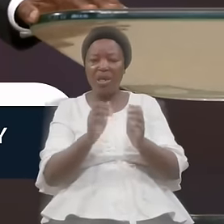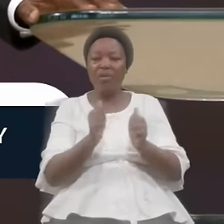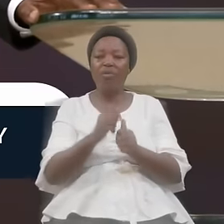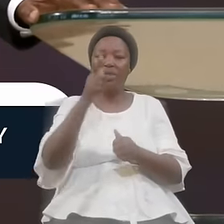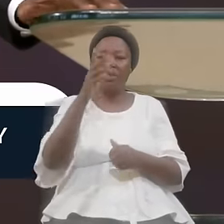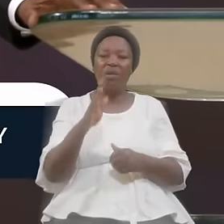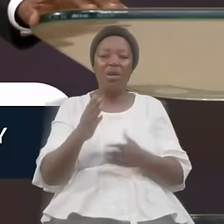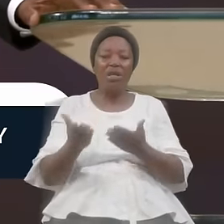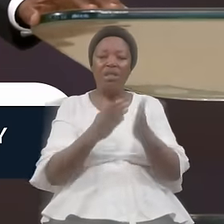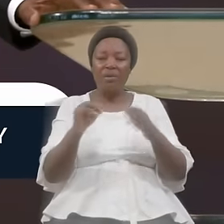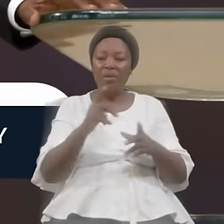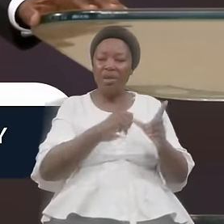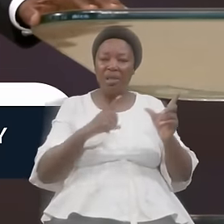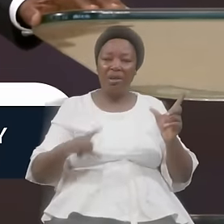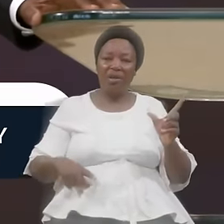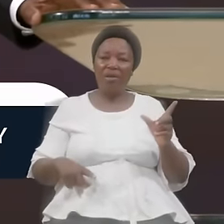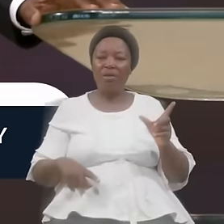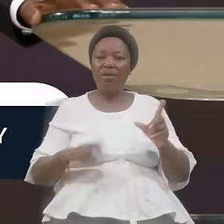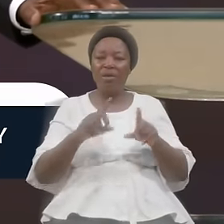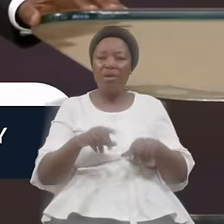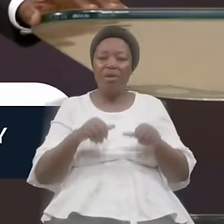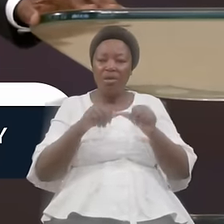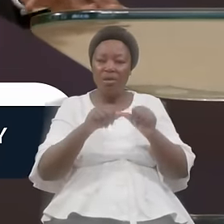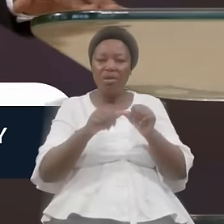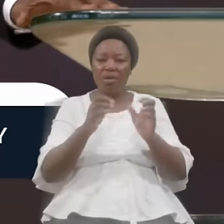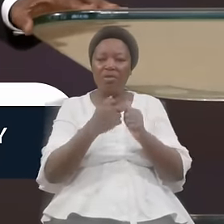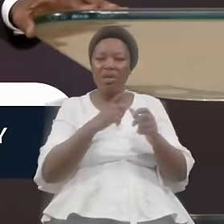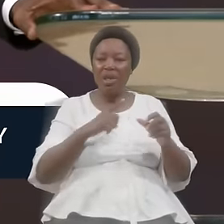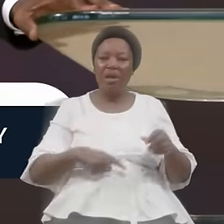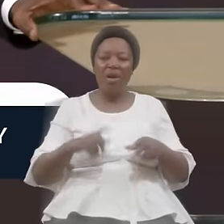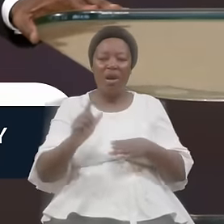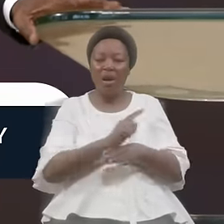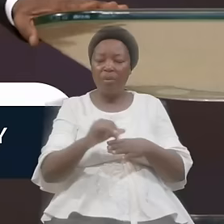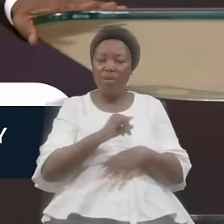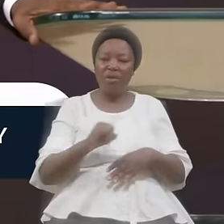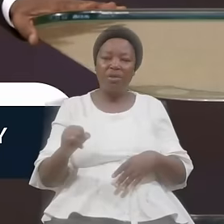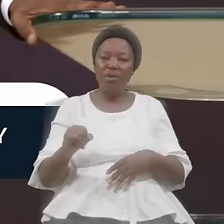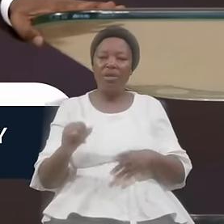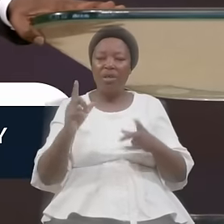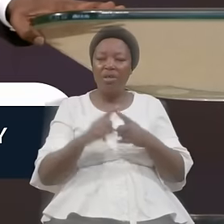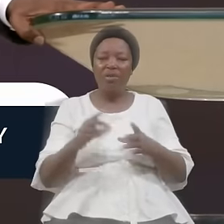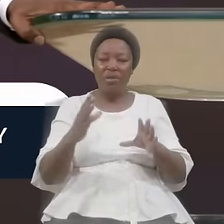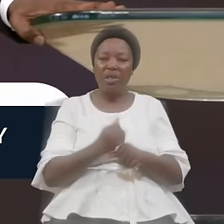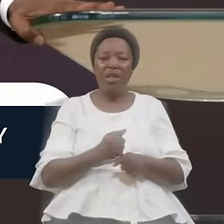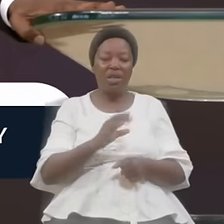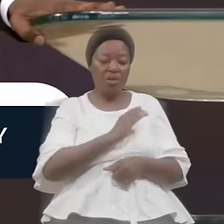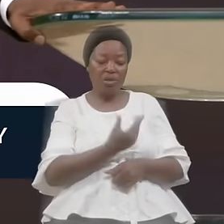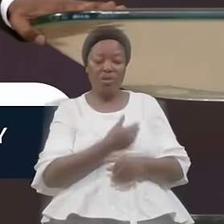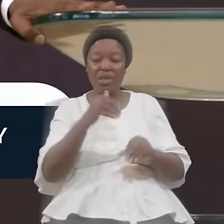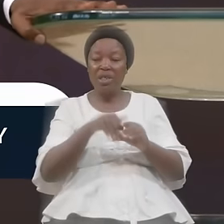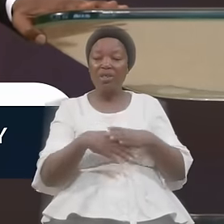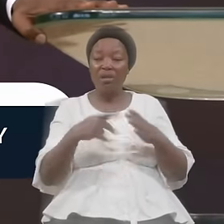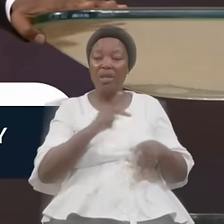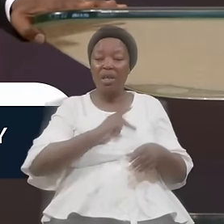Serving The Lord Going On With The Lord Libra To Get Souls Into The Kingdom